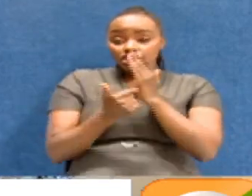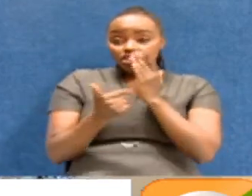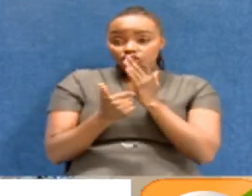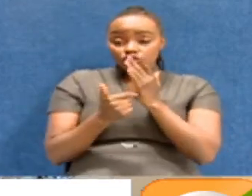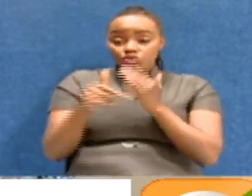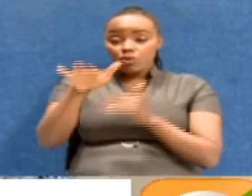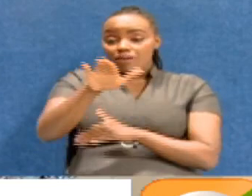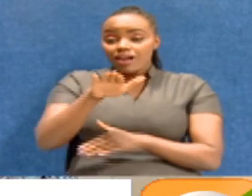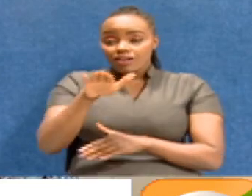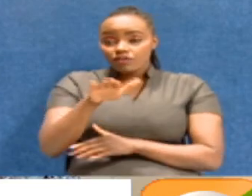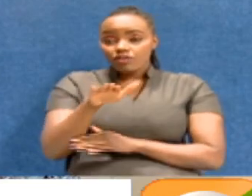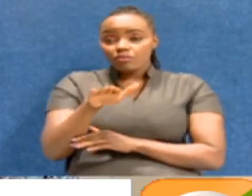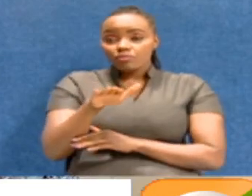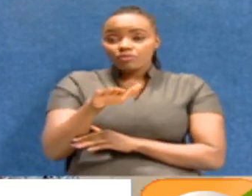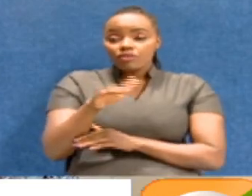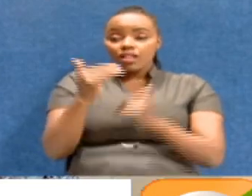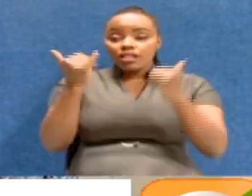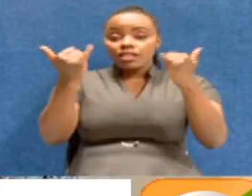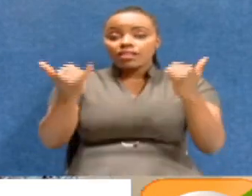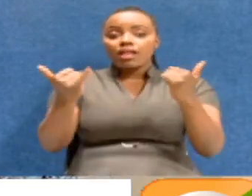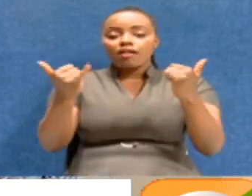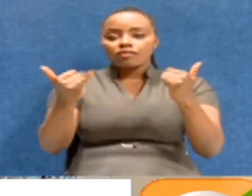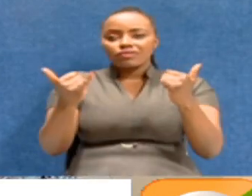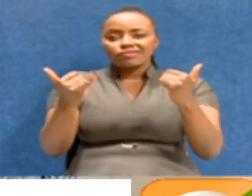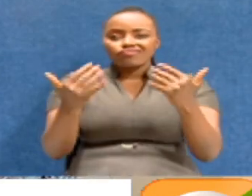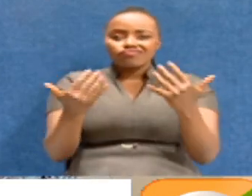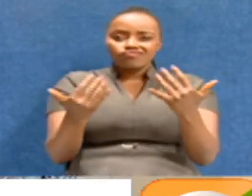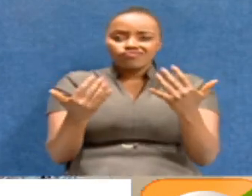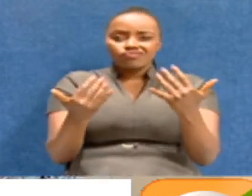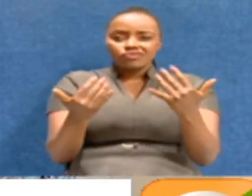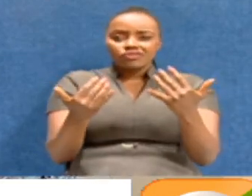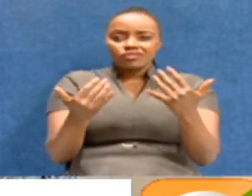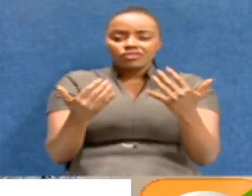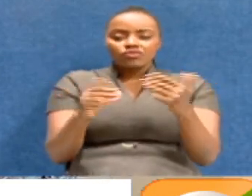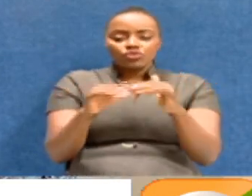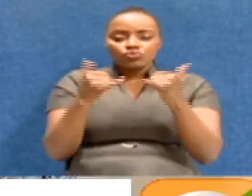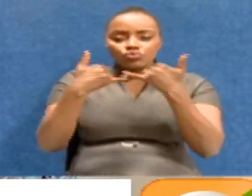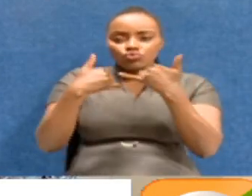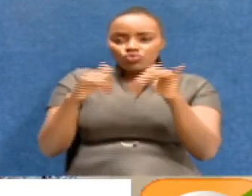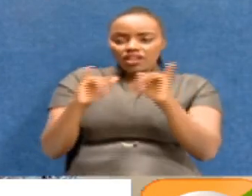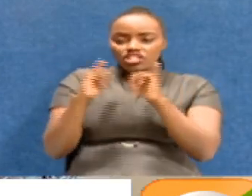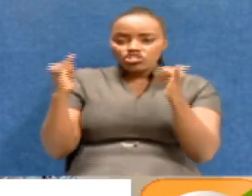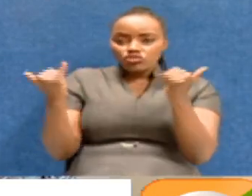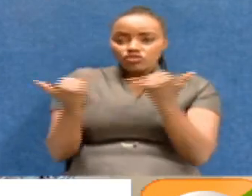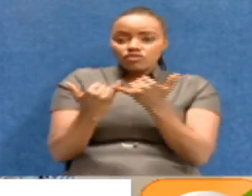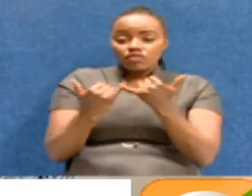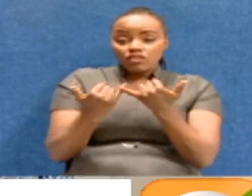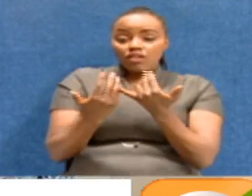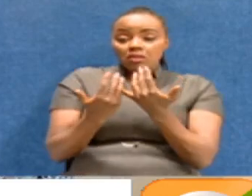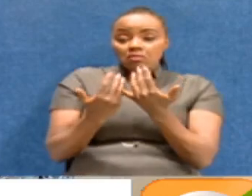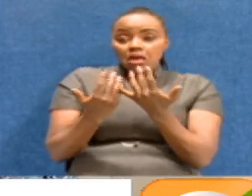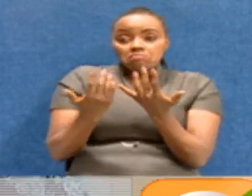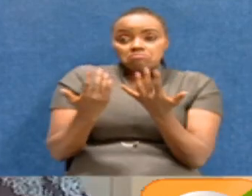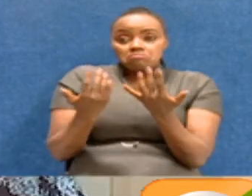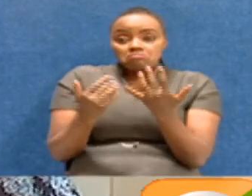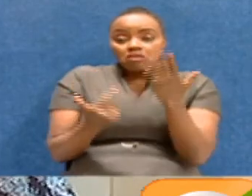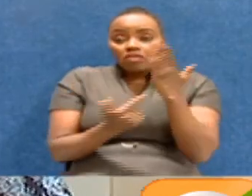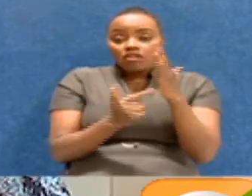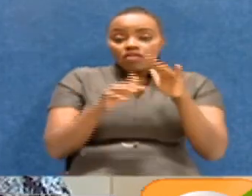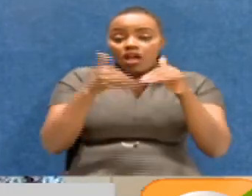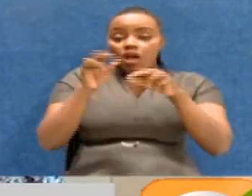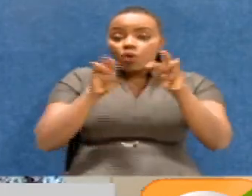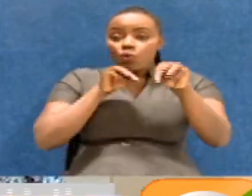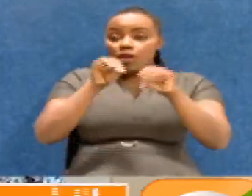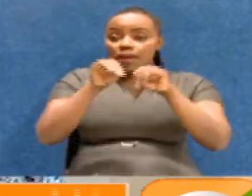of now, for us to institutionalize the e-platform in terms of how we manage